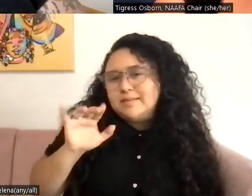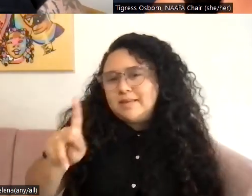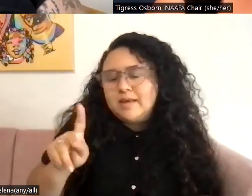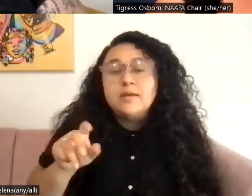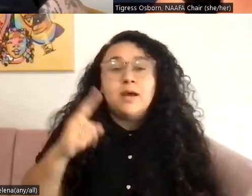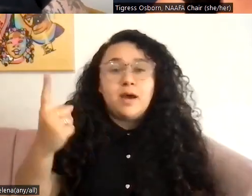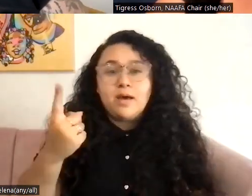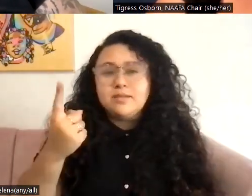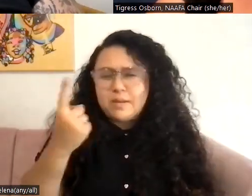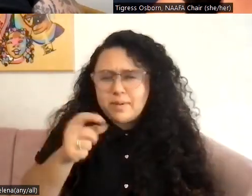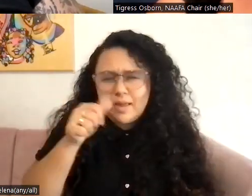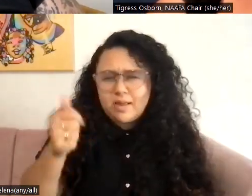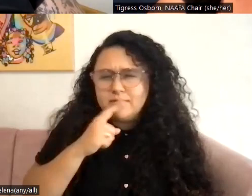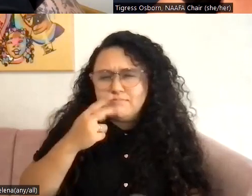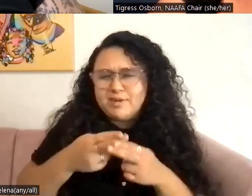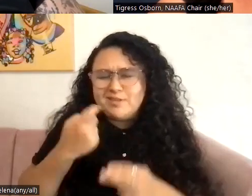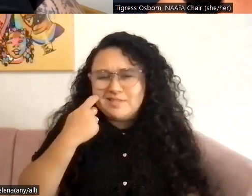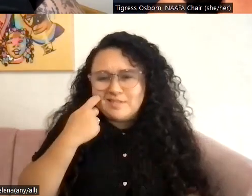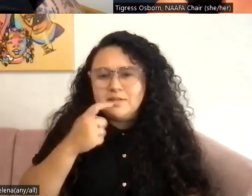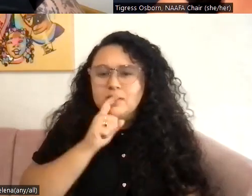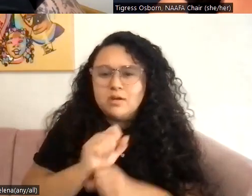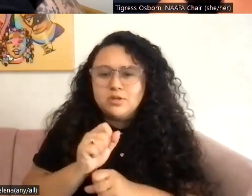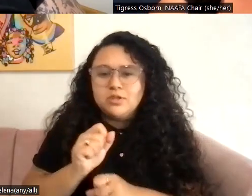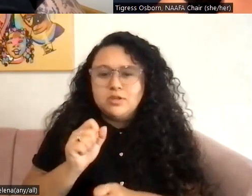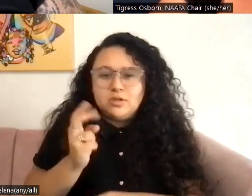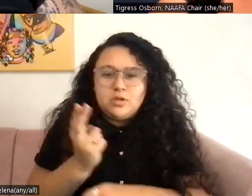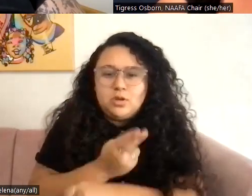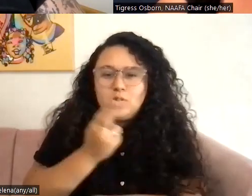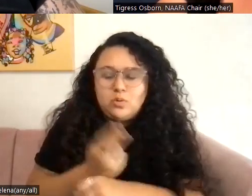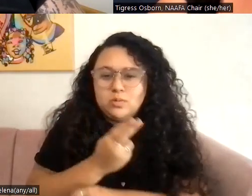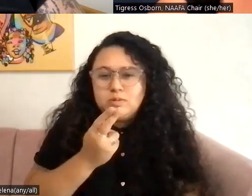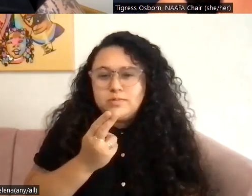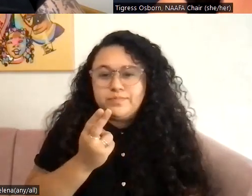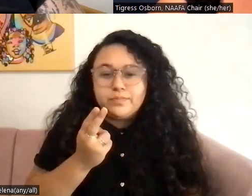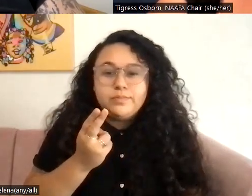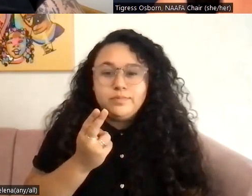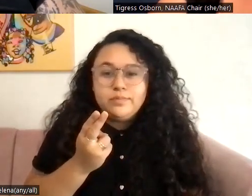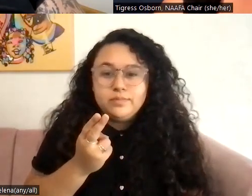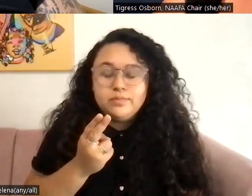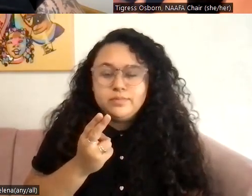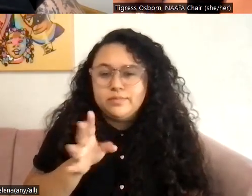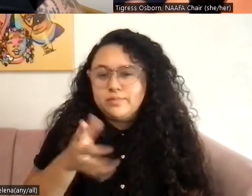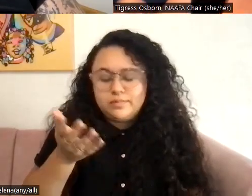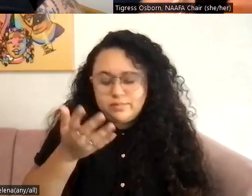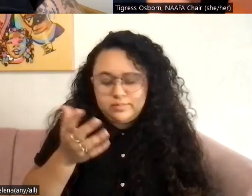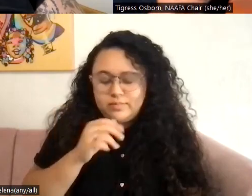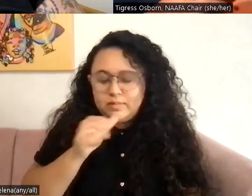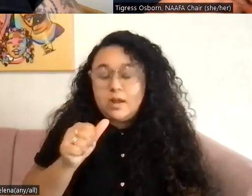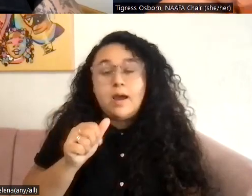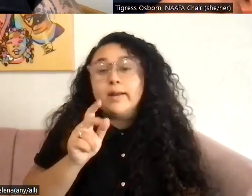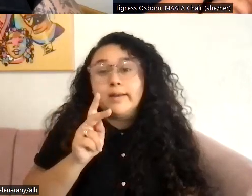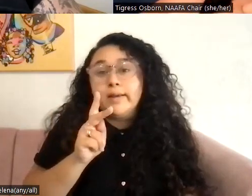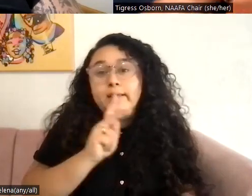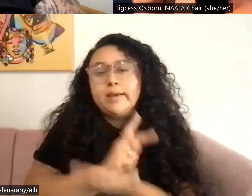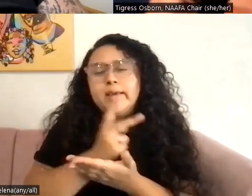another session that I was in recently, like actually having a sort of using a sort of like, um, not kitchen scrubber, not like a